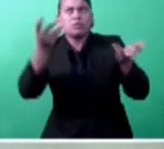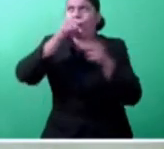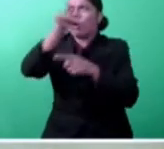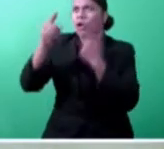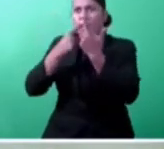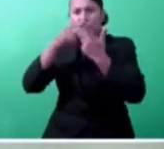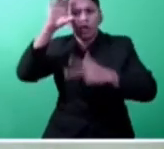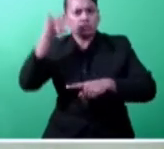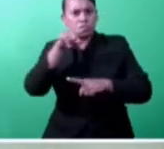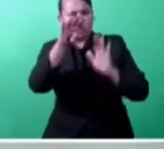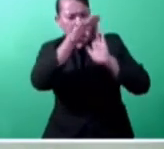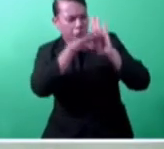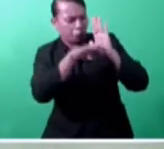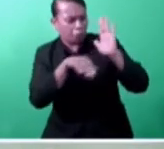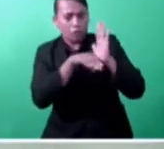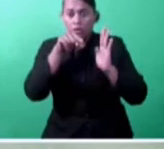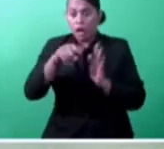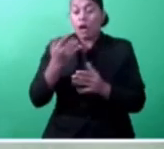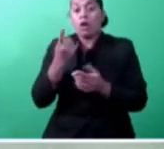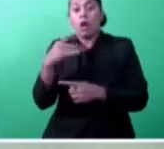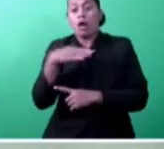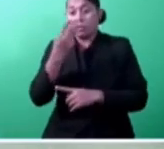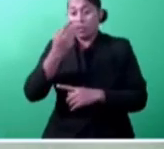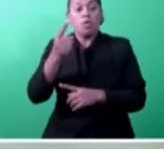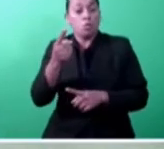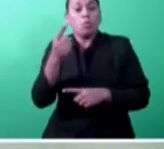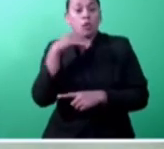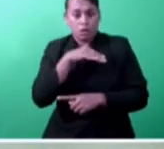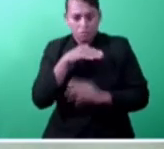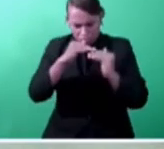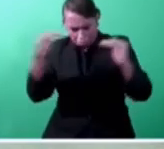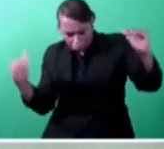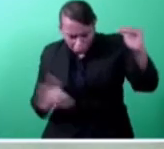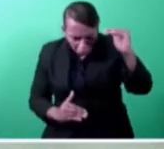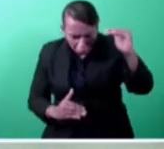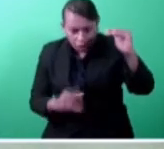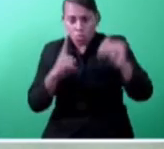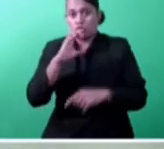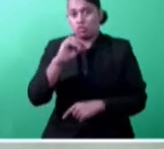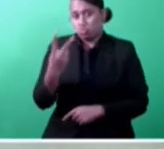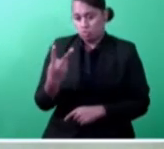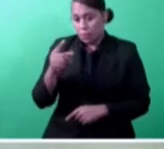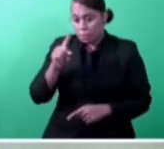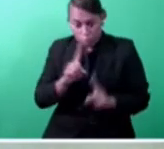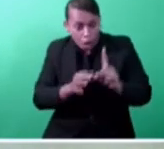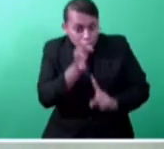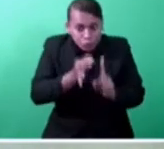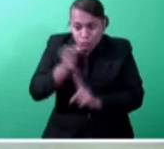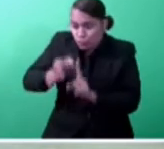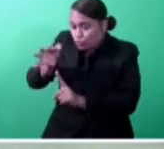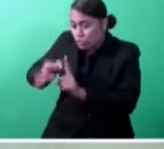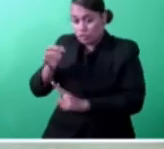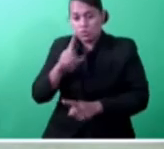noted that whilst Fiji's rank has gone down, the Doing Business score has improved by 0.35